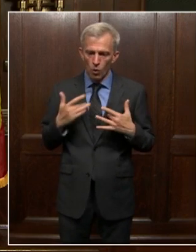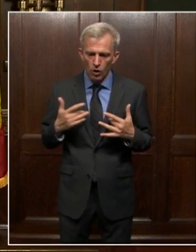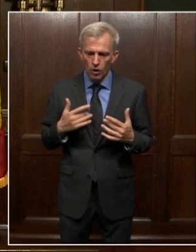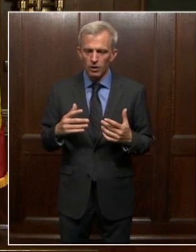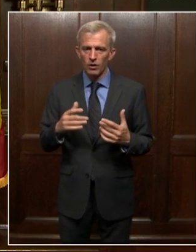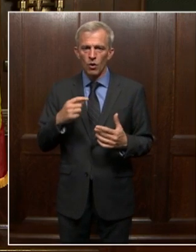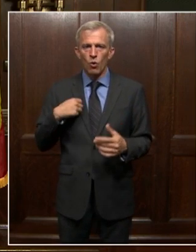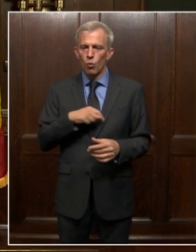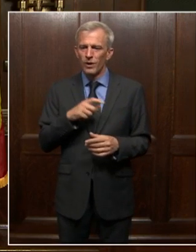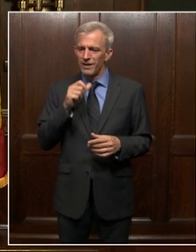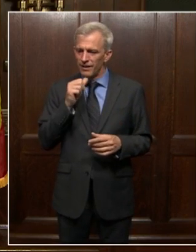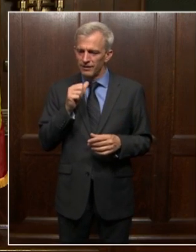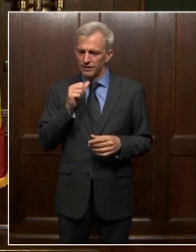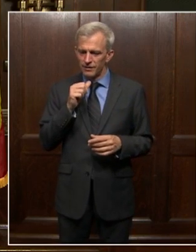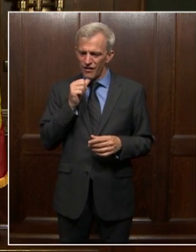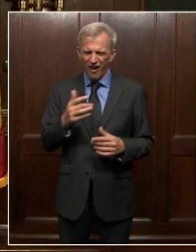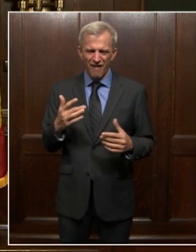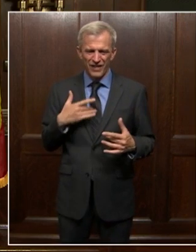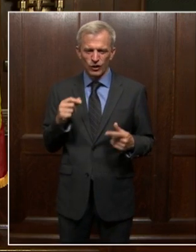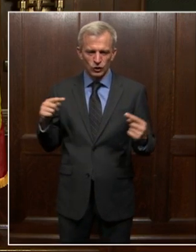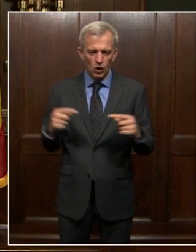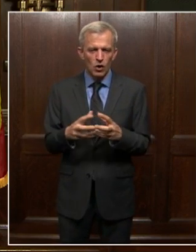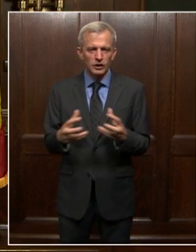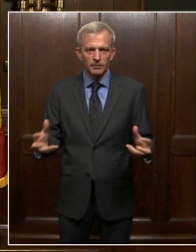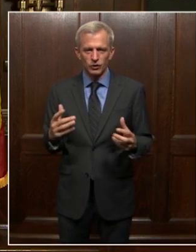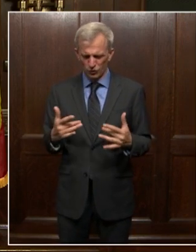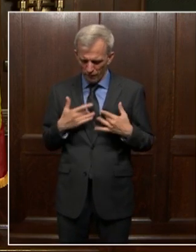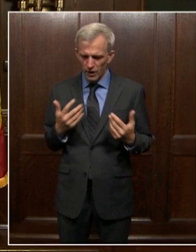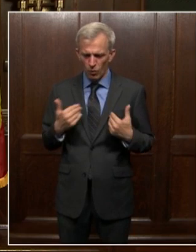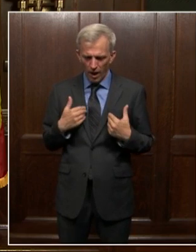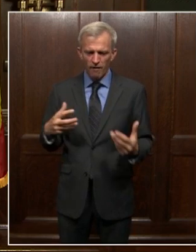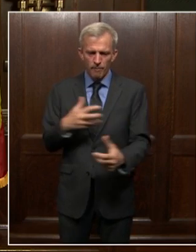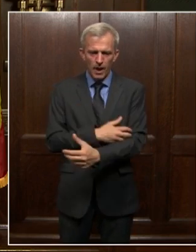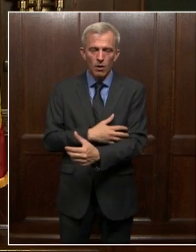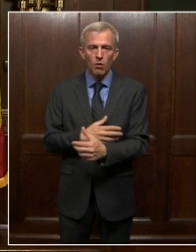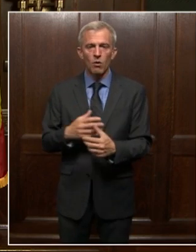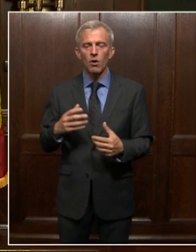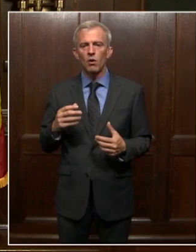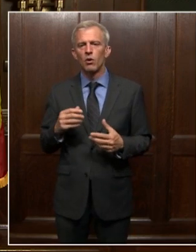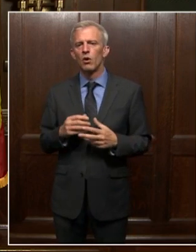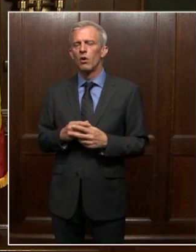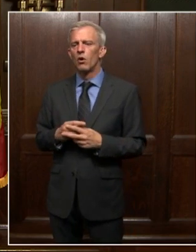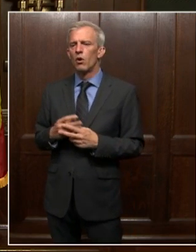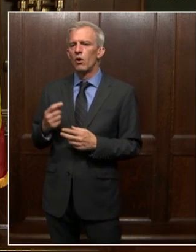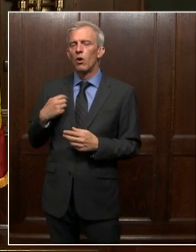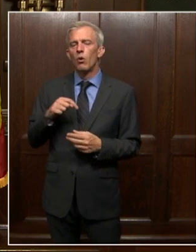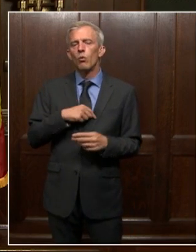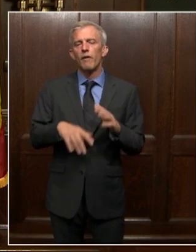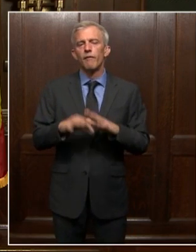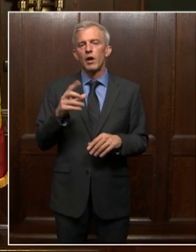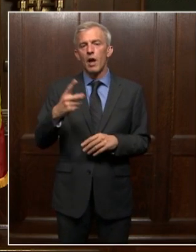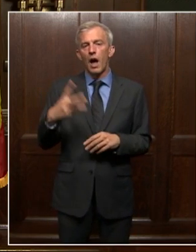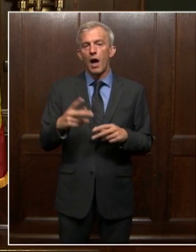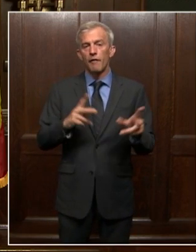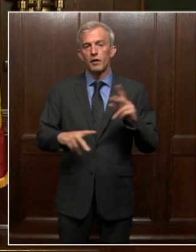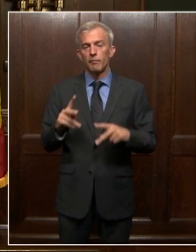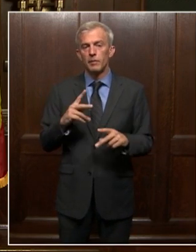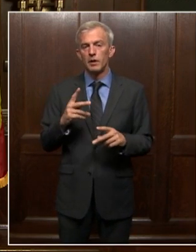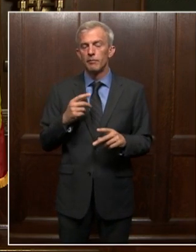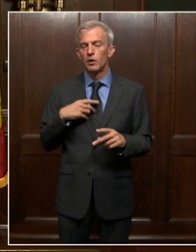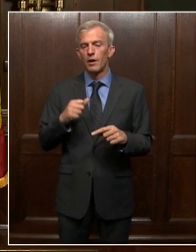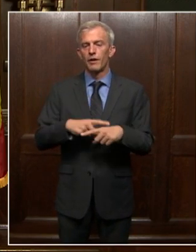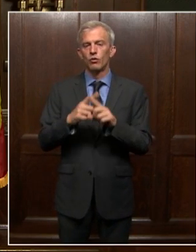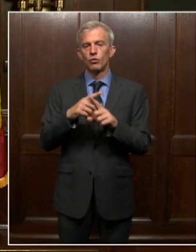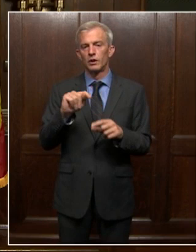powerless and in this moment of challenge more than 50 percent of the people who are reaching out, for instance, the crisis text line that I've talked about at 741